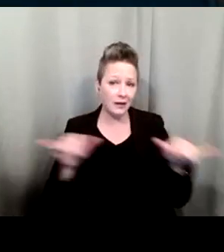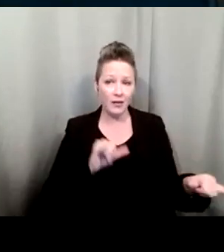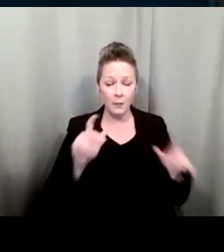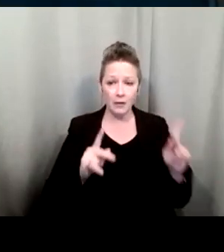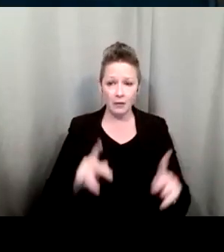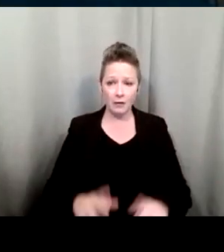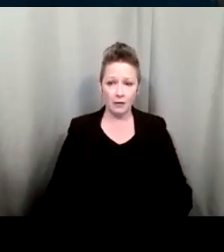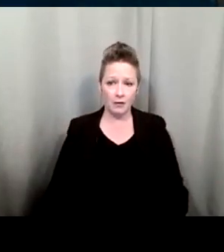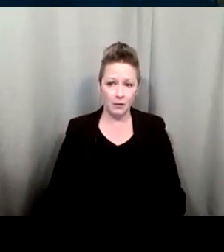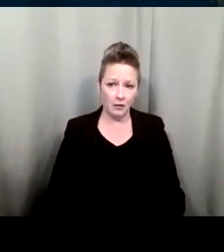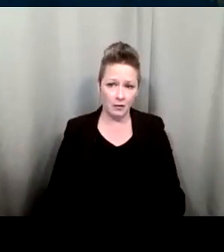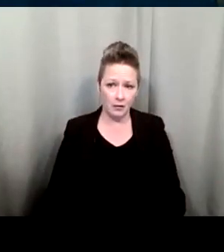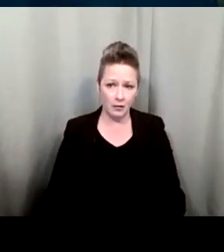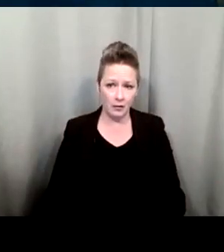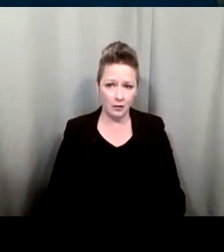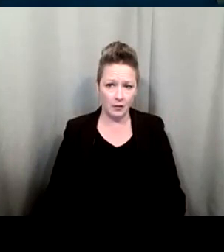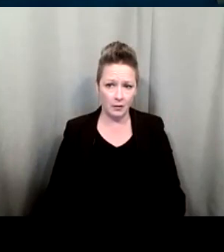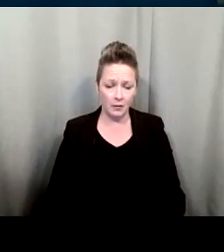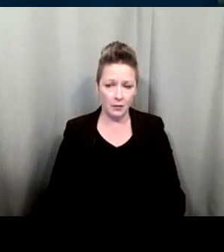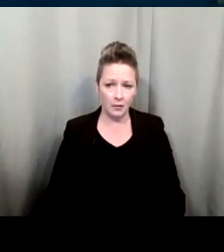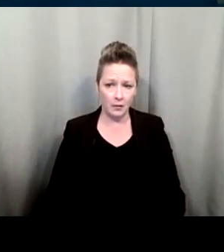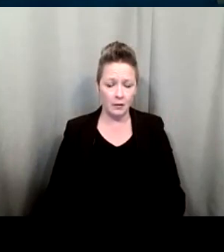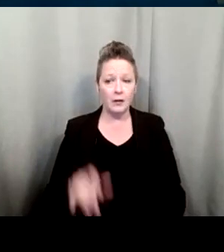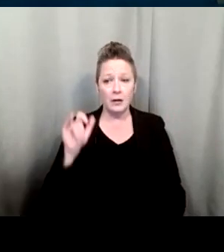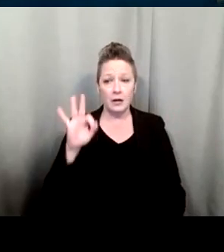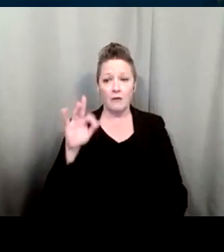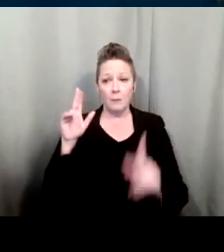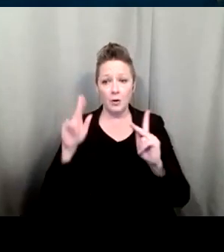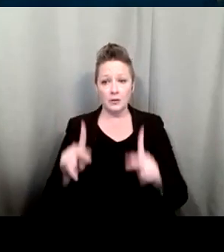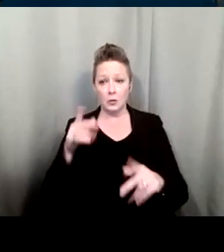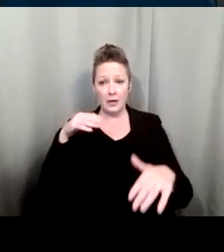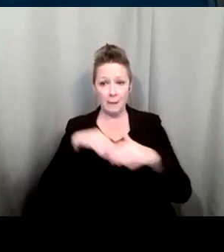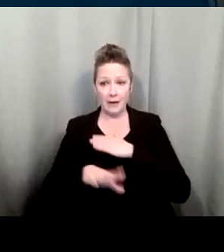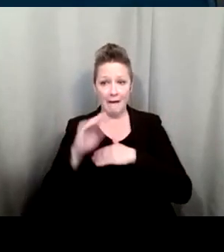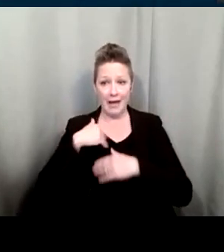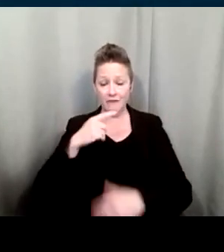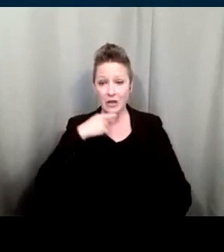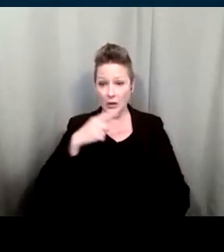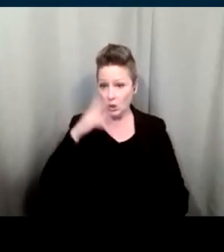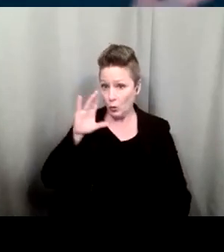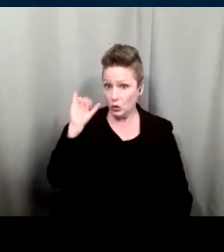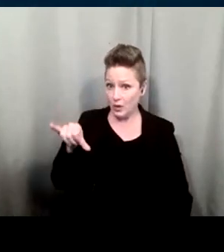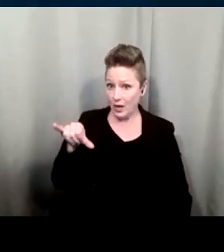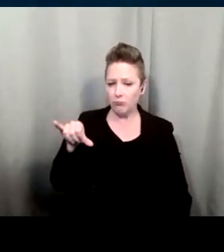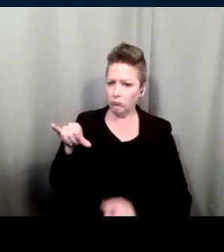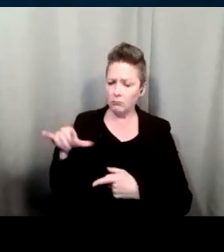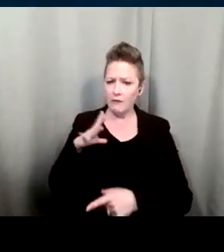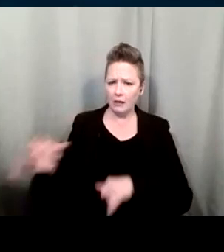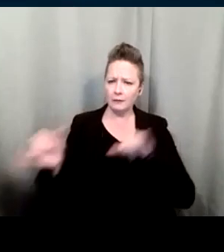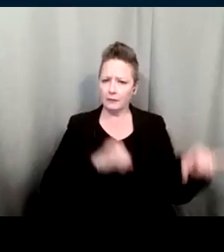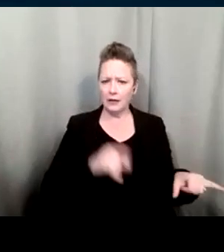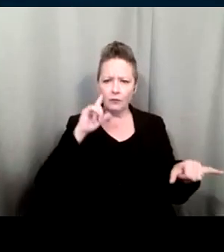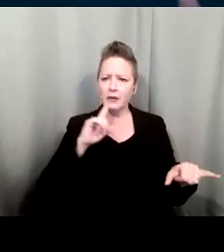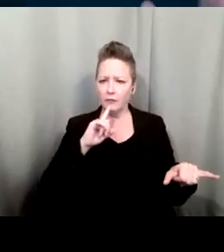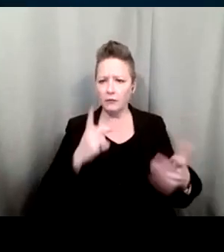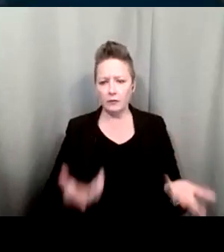do this for somebody who came in and has hearing you would okay then do the same thing for deaf